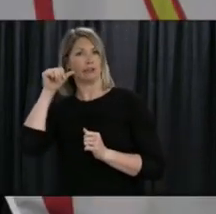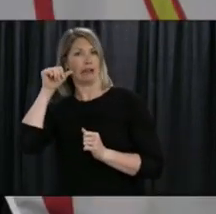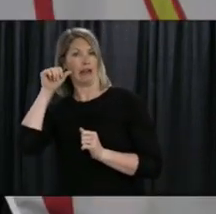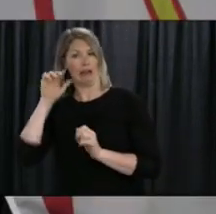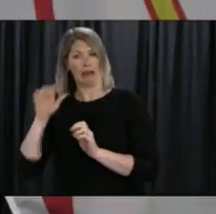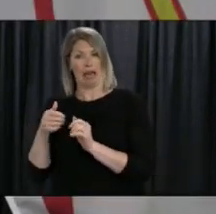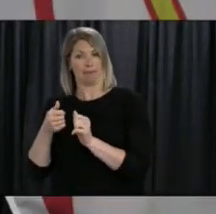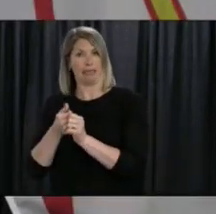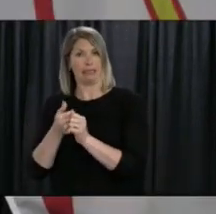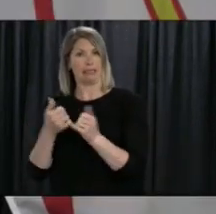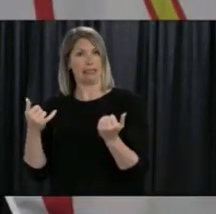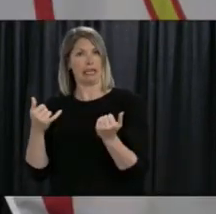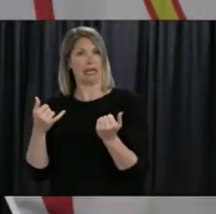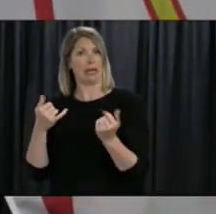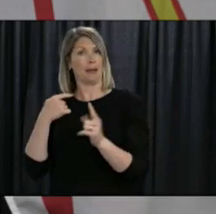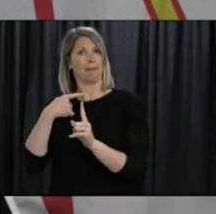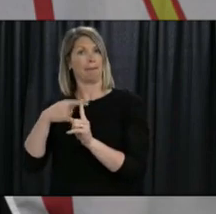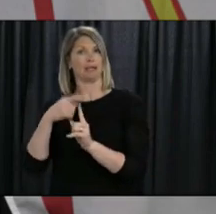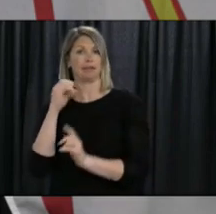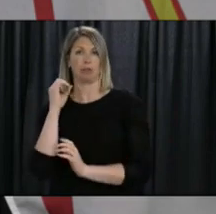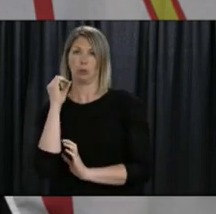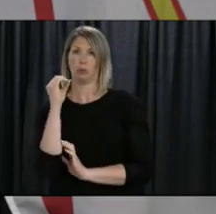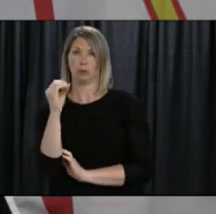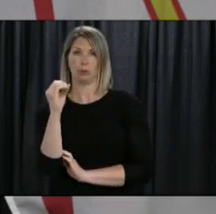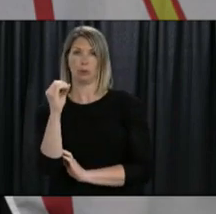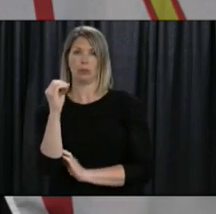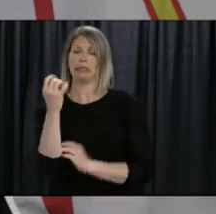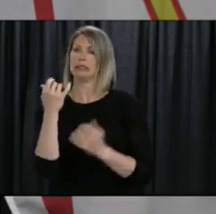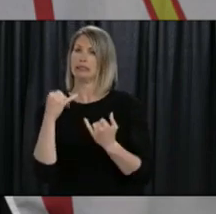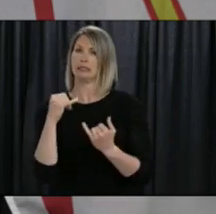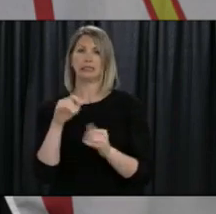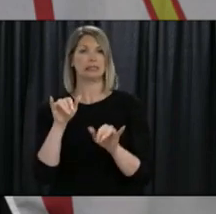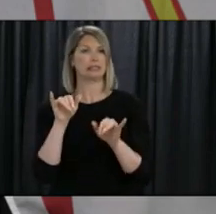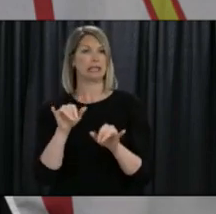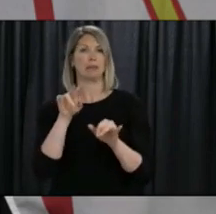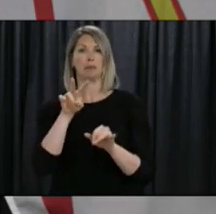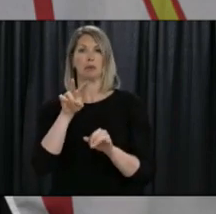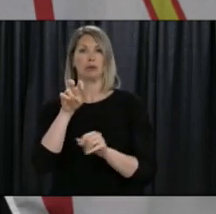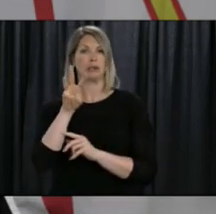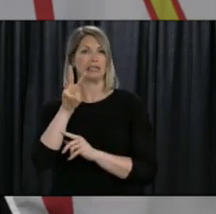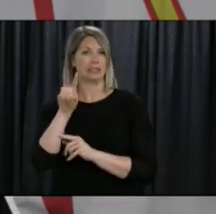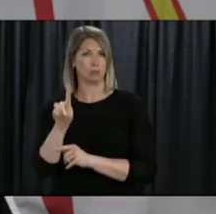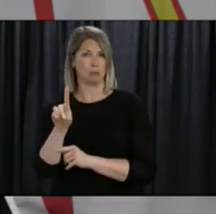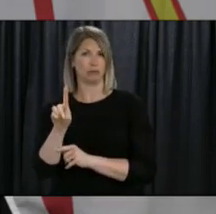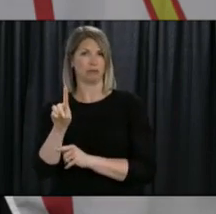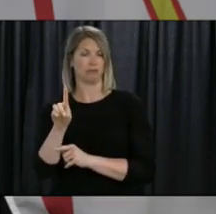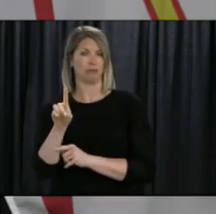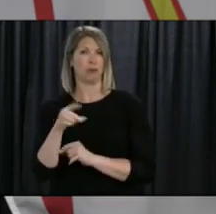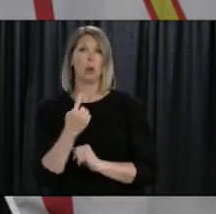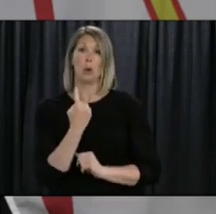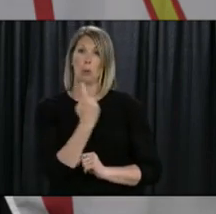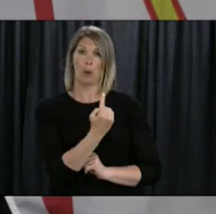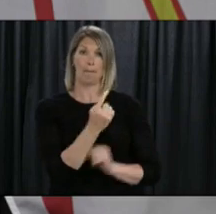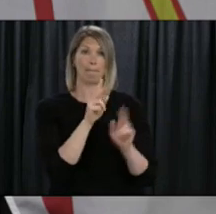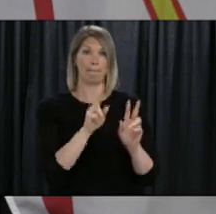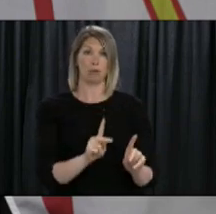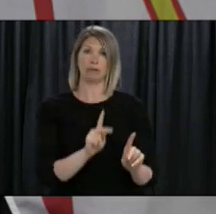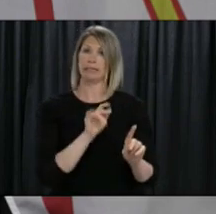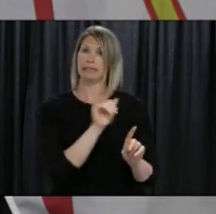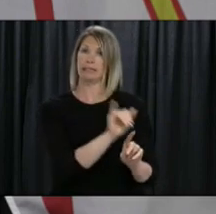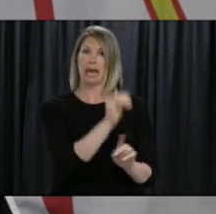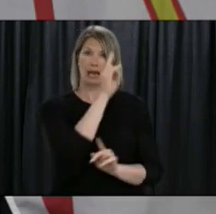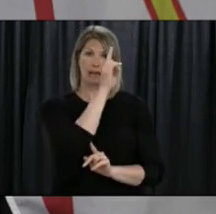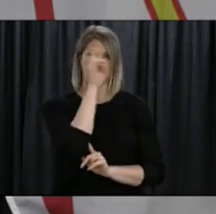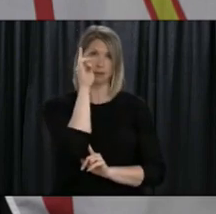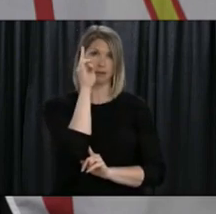cases and the total number of cases in our province remains at 261. One person is in hospital due to